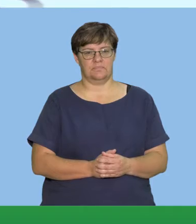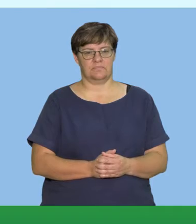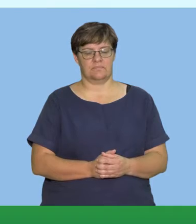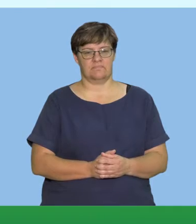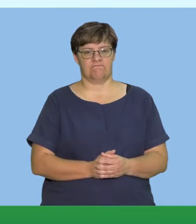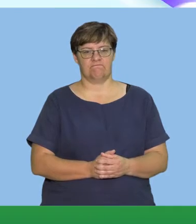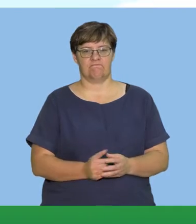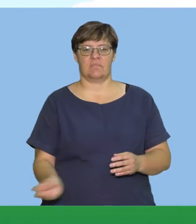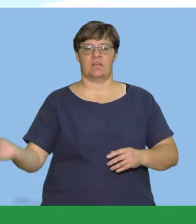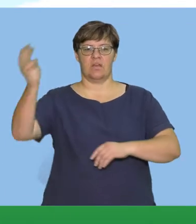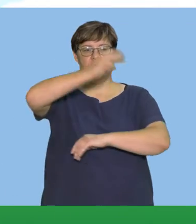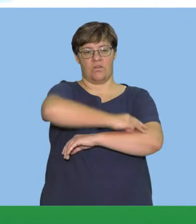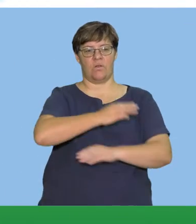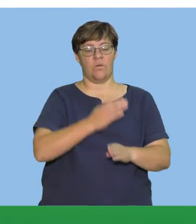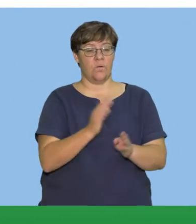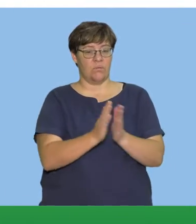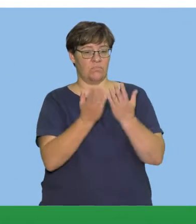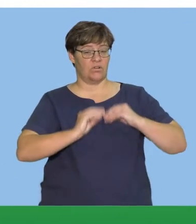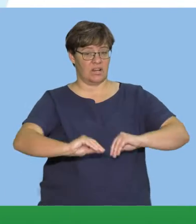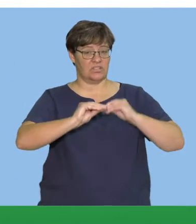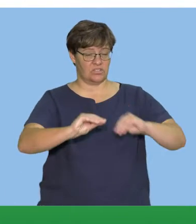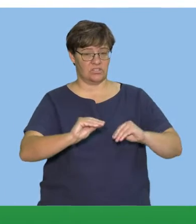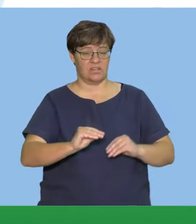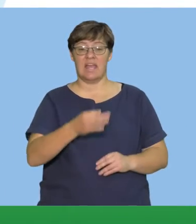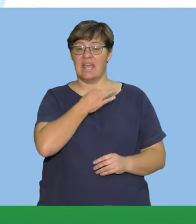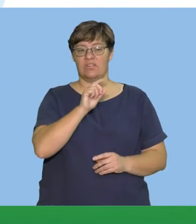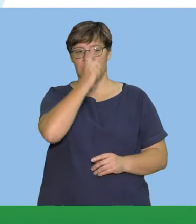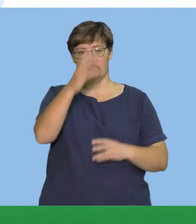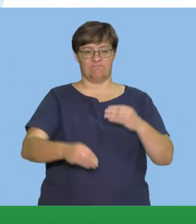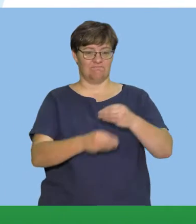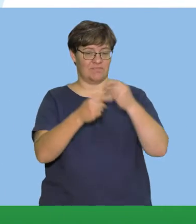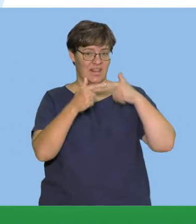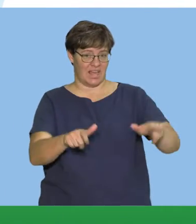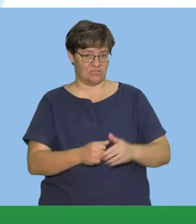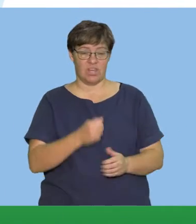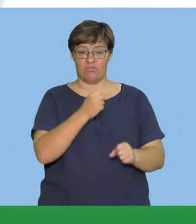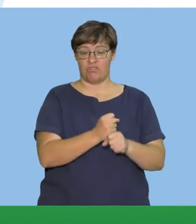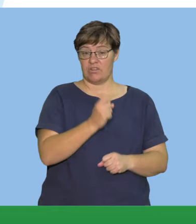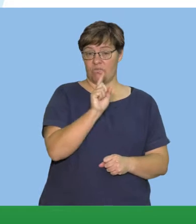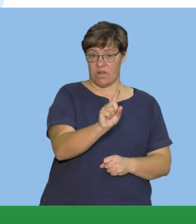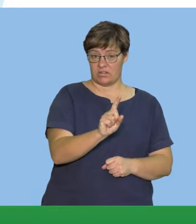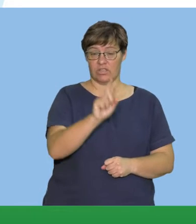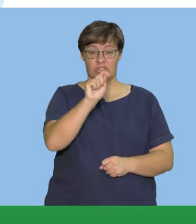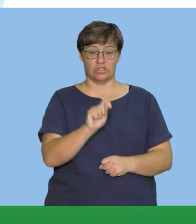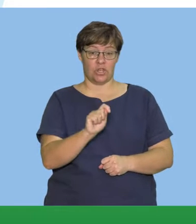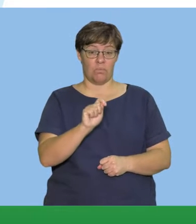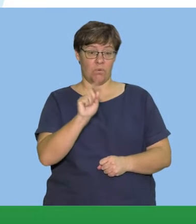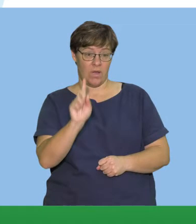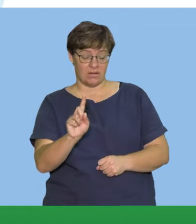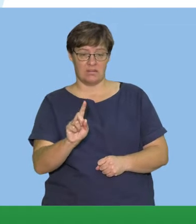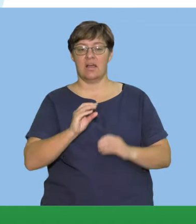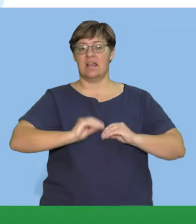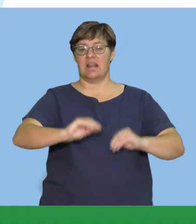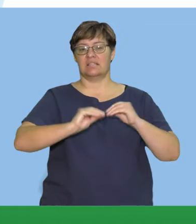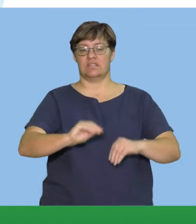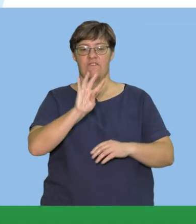This is a Rainbow Workbook lesson for English First Additional Language, Grade 1, Term 1, Lessons 4 to 5. In